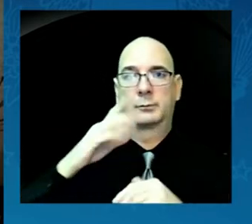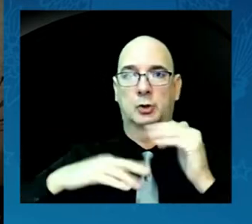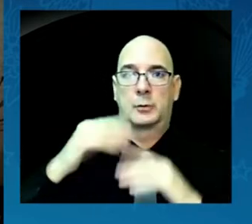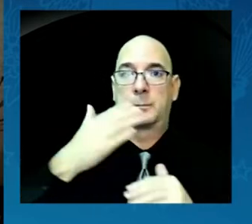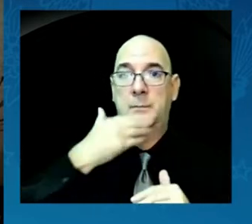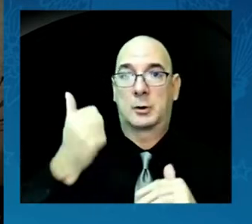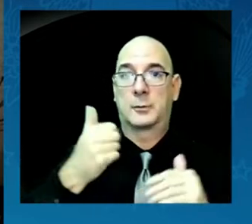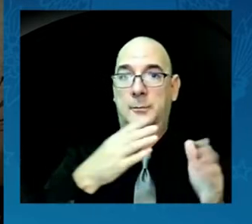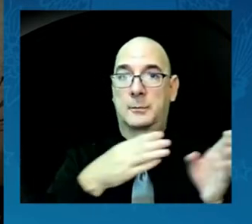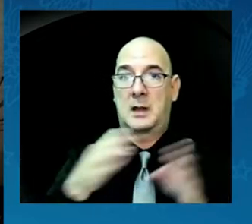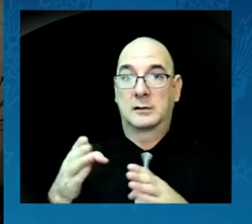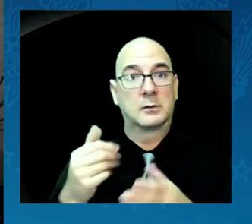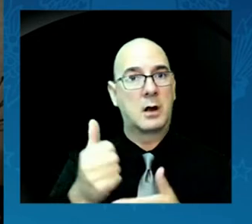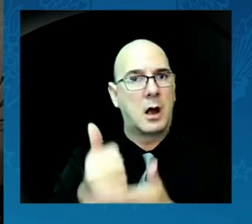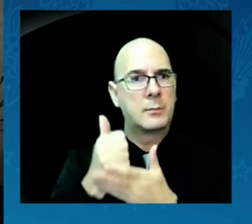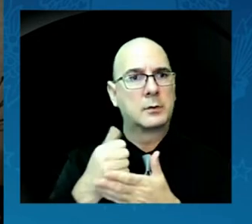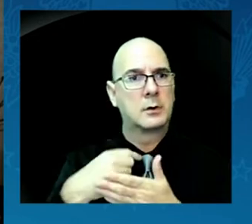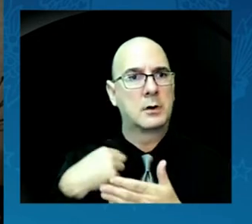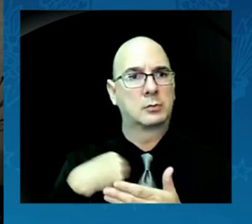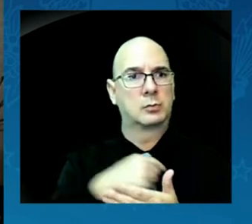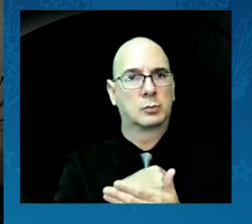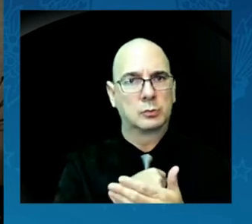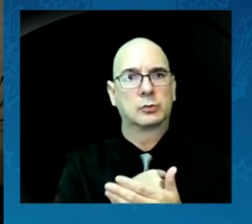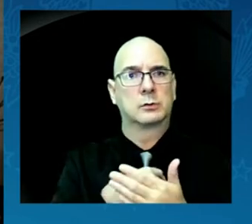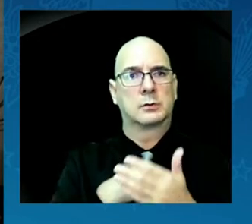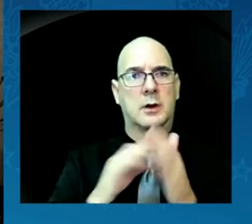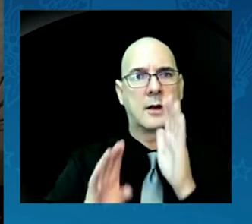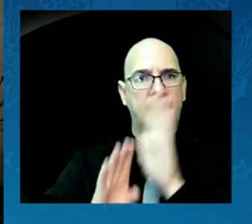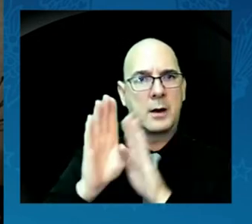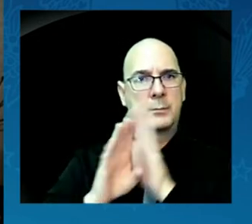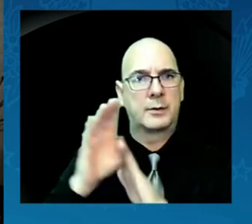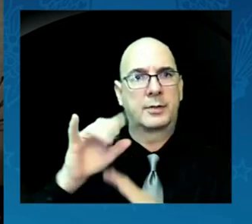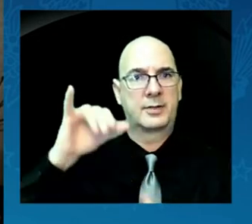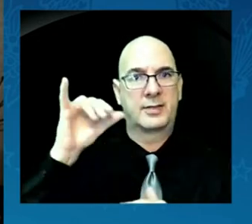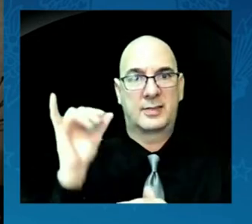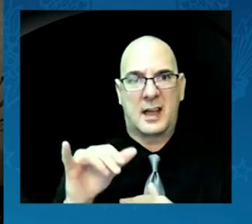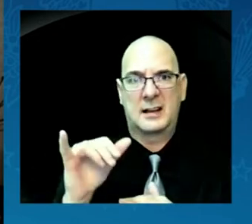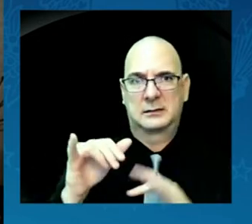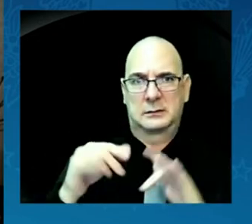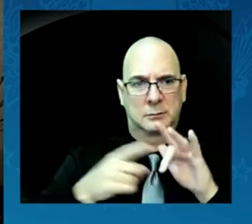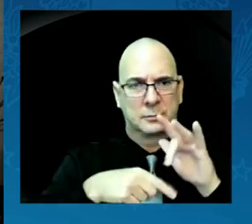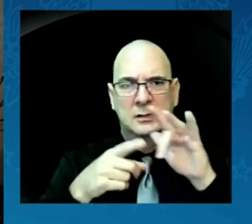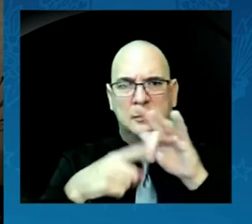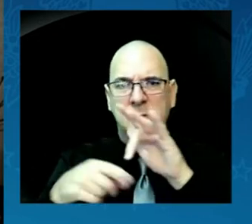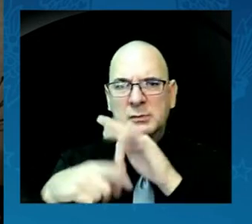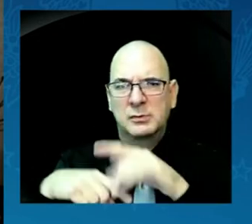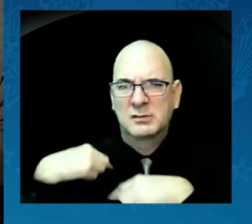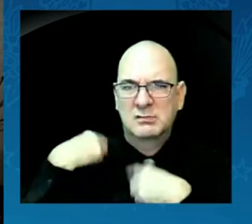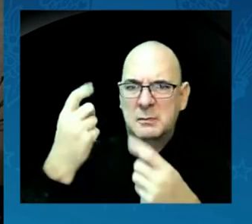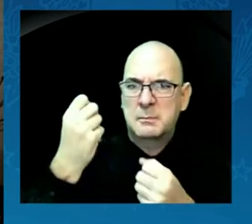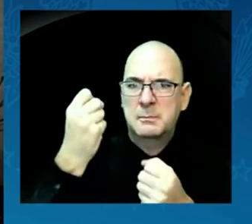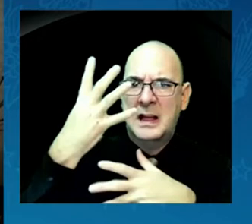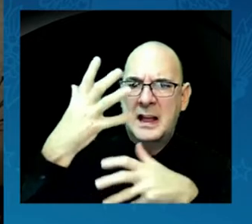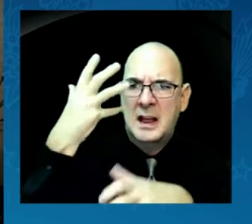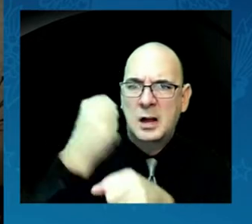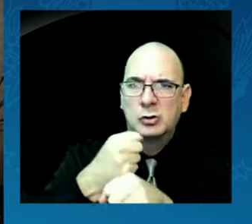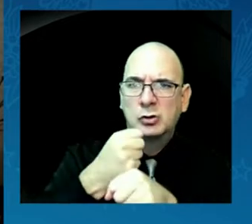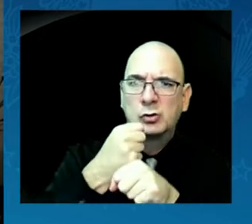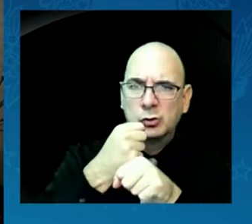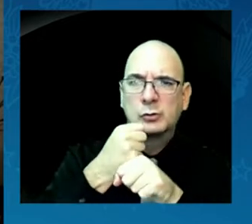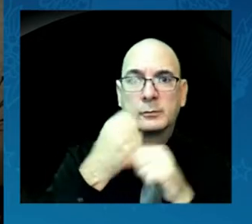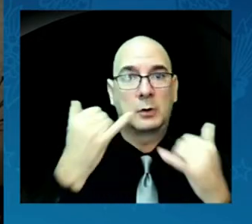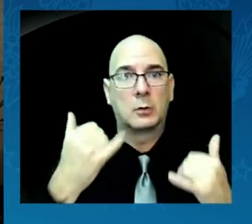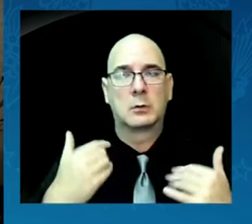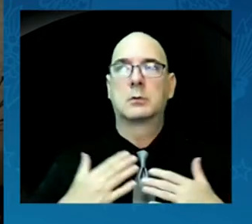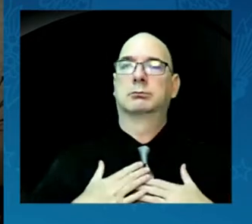development gaps that have persisted for centuries. Now, it is my great honor and pleasure